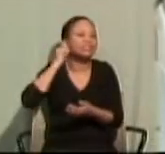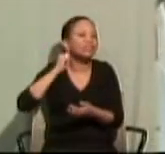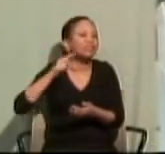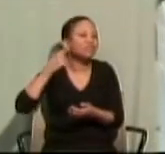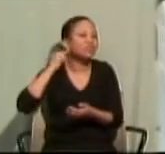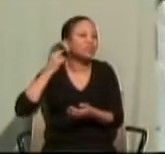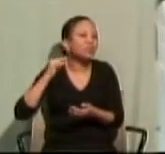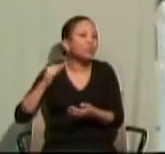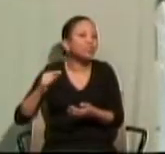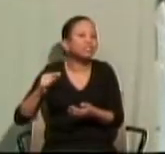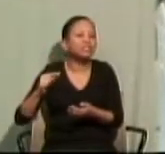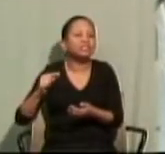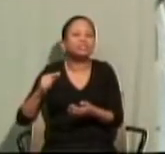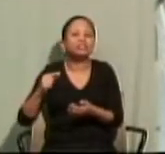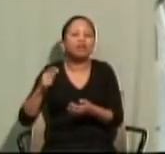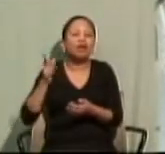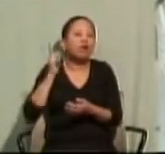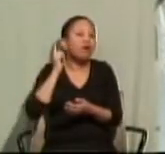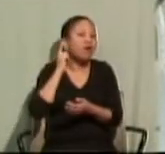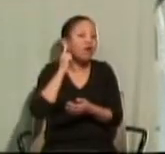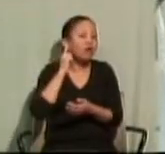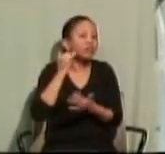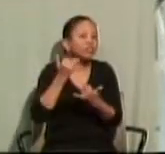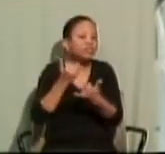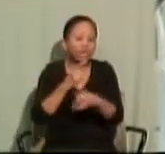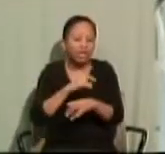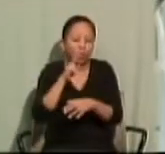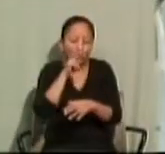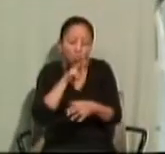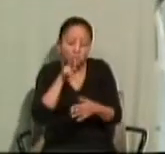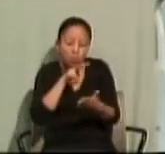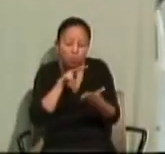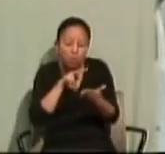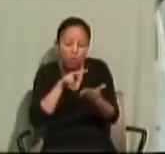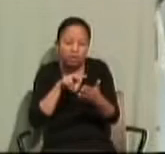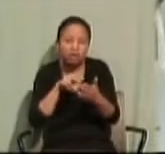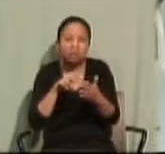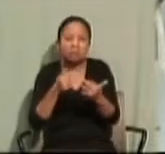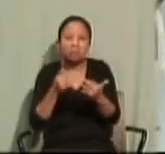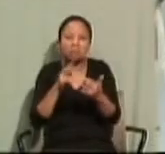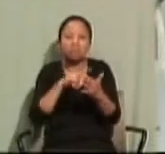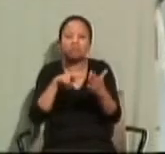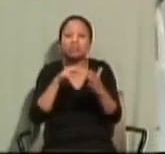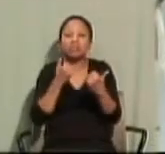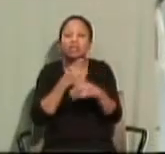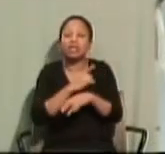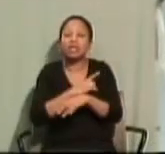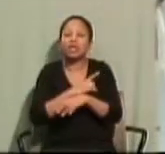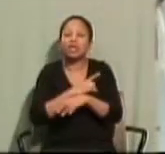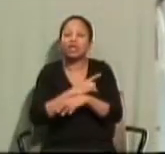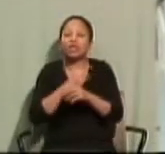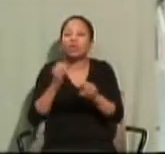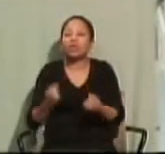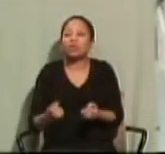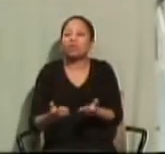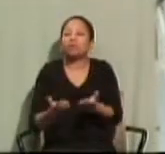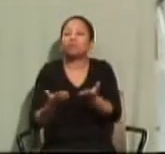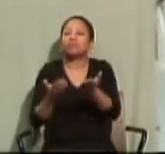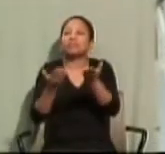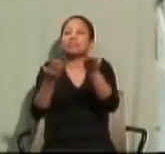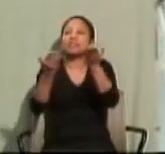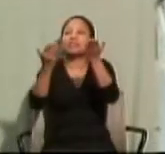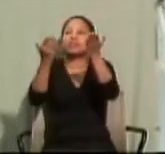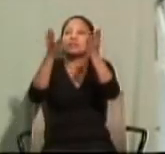too, in the prayer of today's Mass, may we be presented to you, Lord, with minds